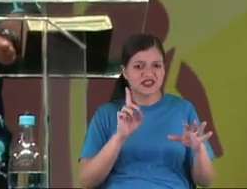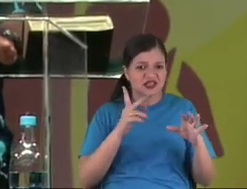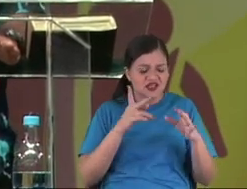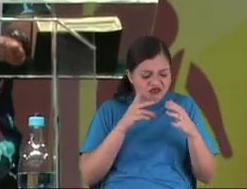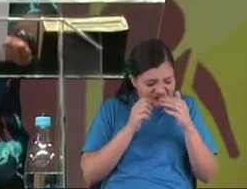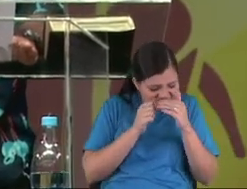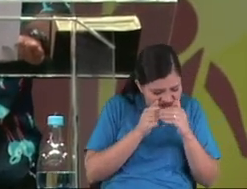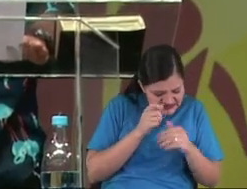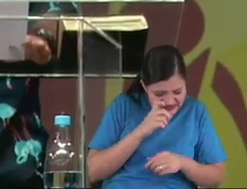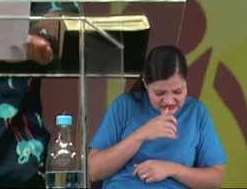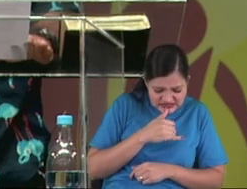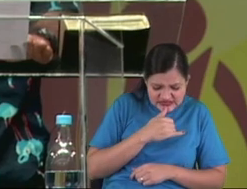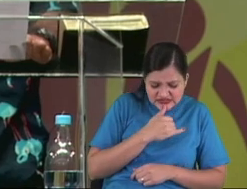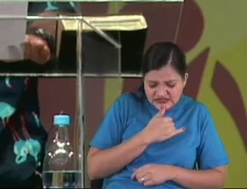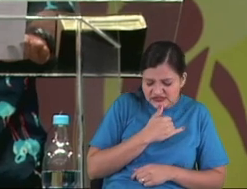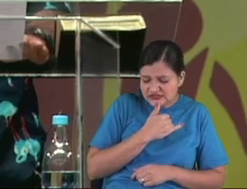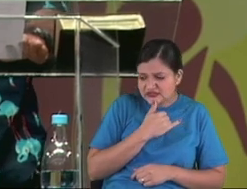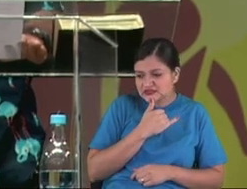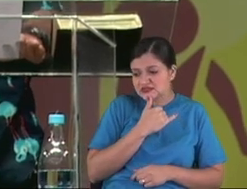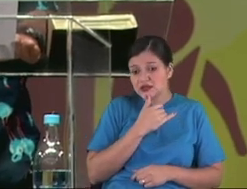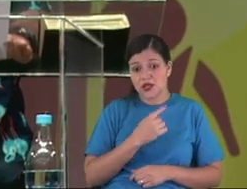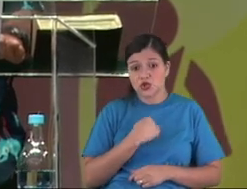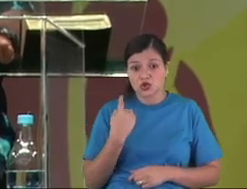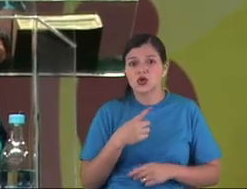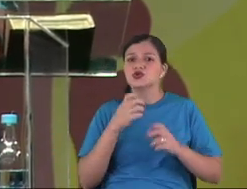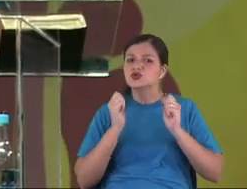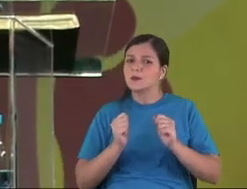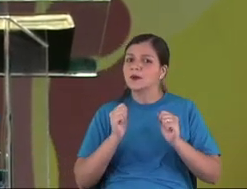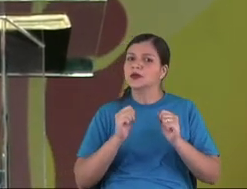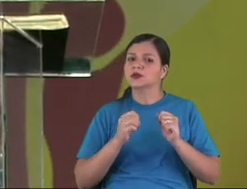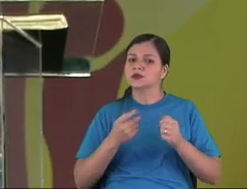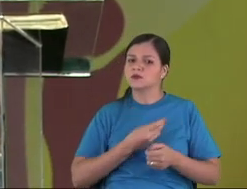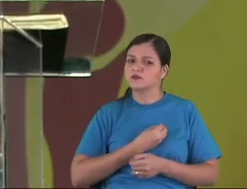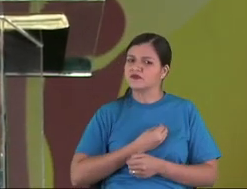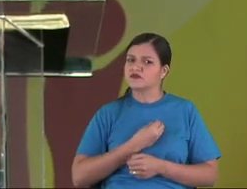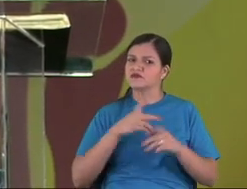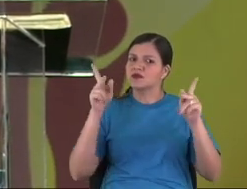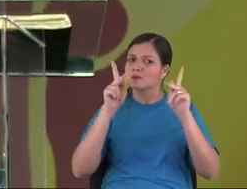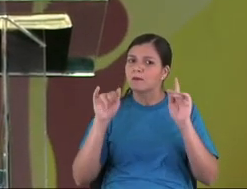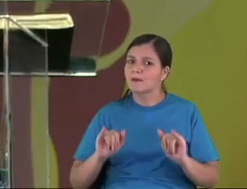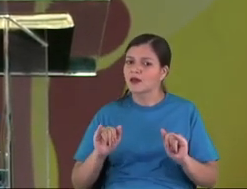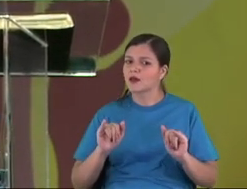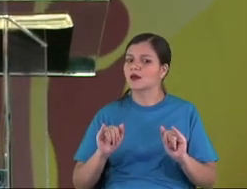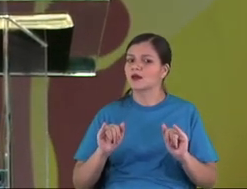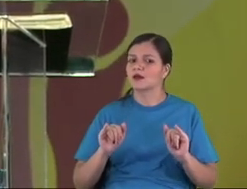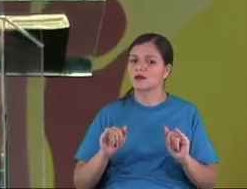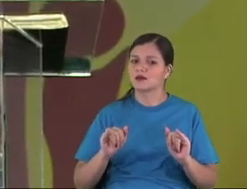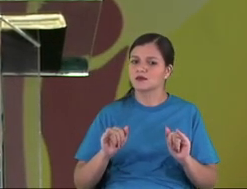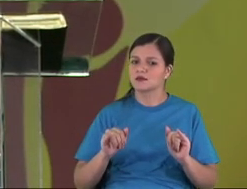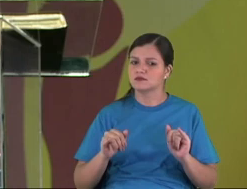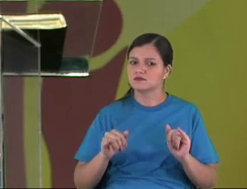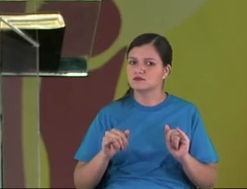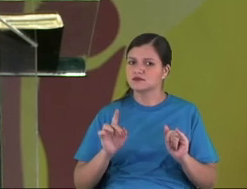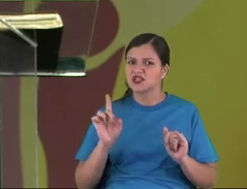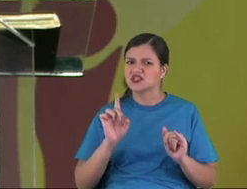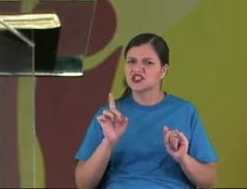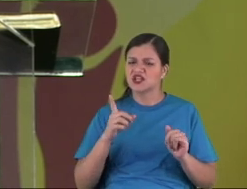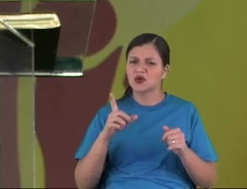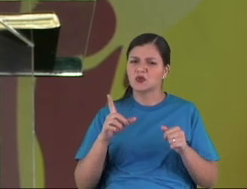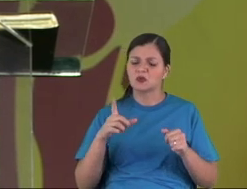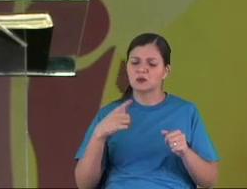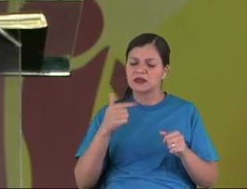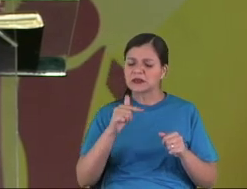feel in heads down, just to be walking everywhere without bad